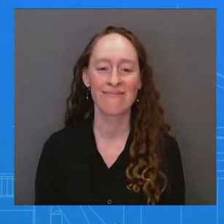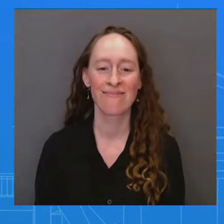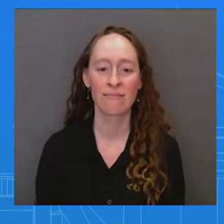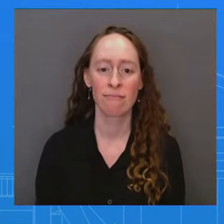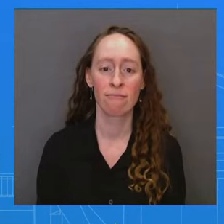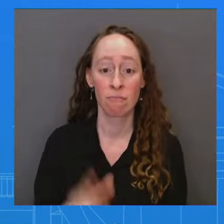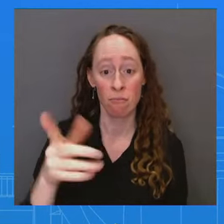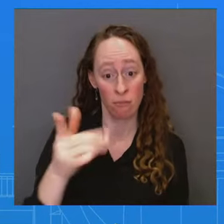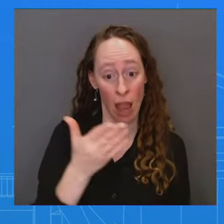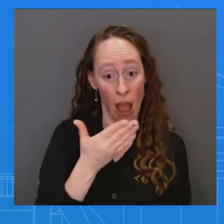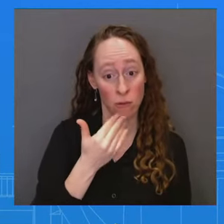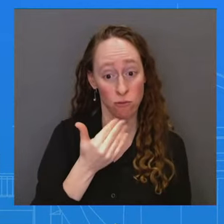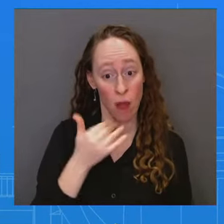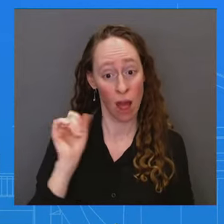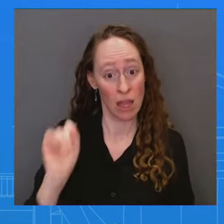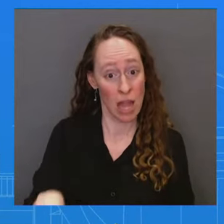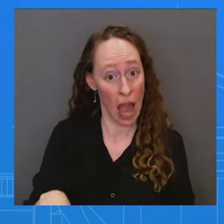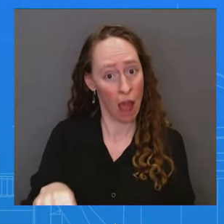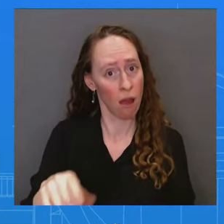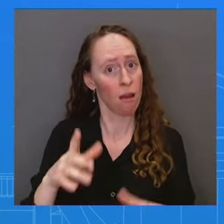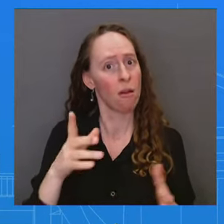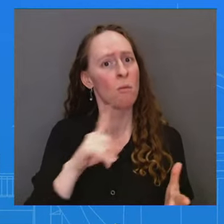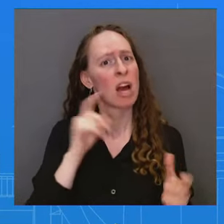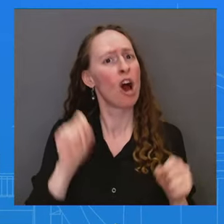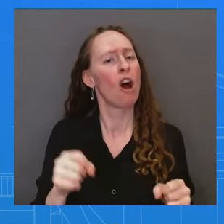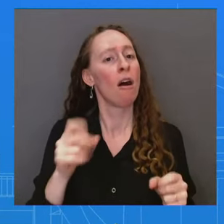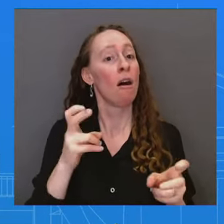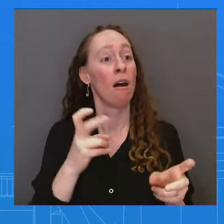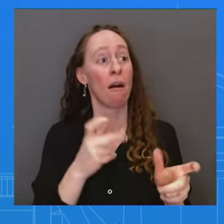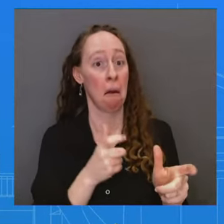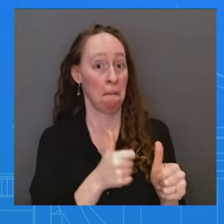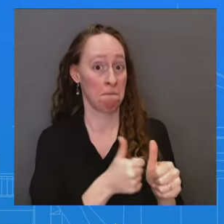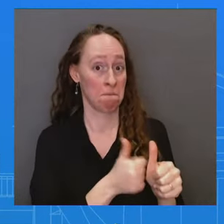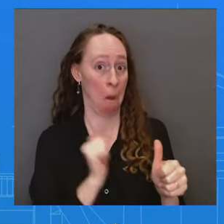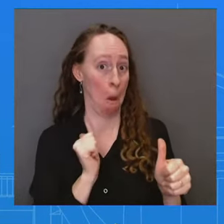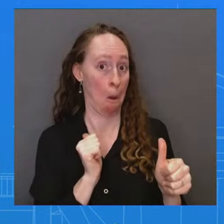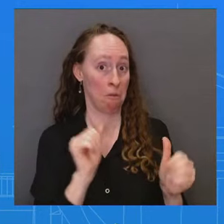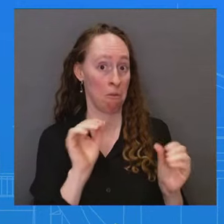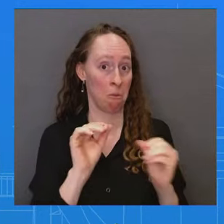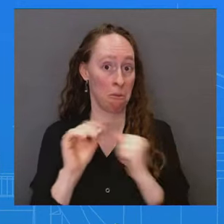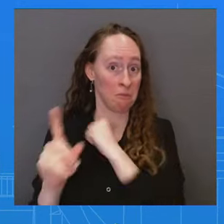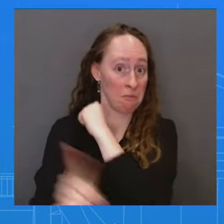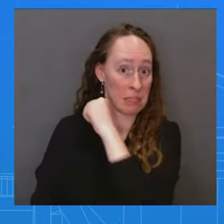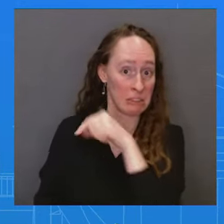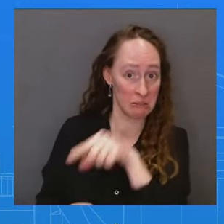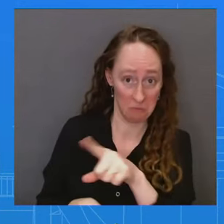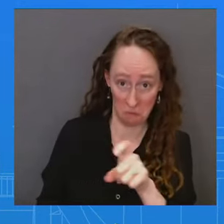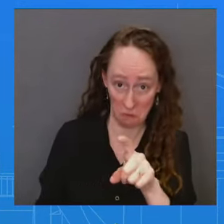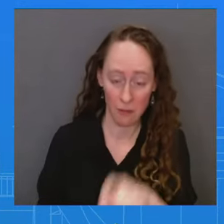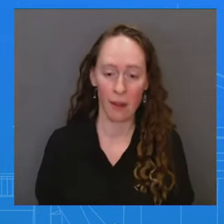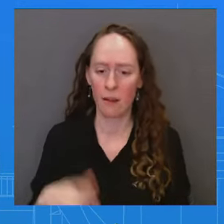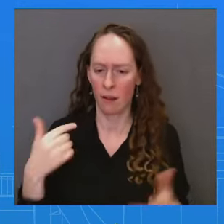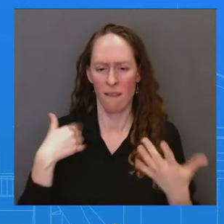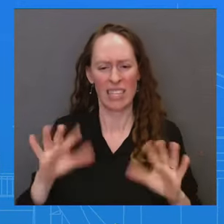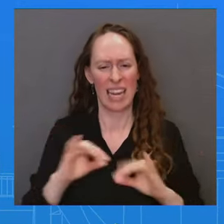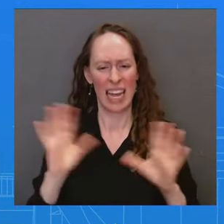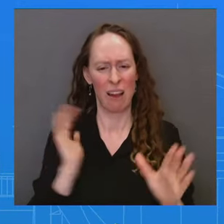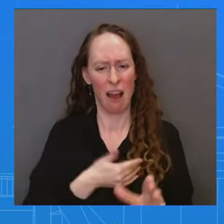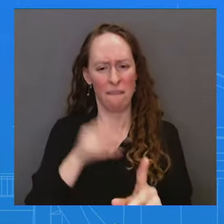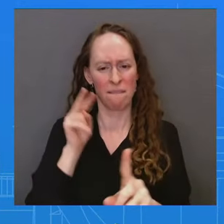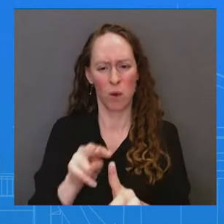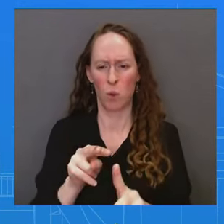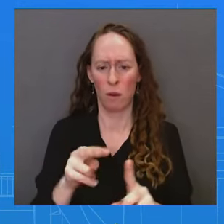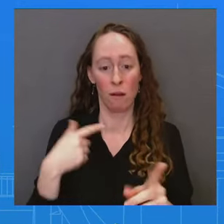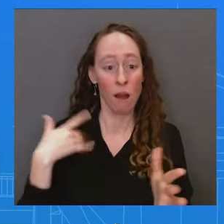hypothesize or get ahead of the process here. We've made clear our view on this particular case, and we've made clear our view on supporting Israel